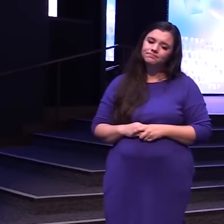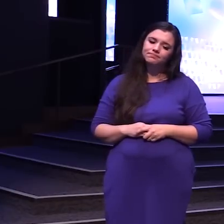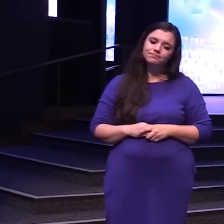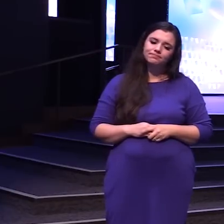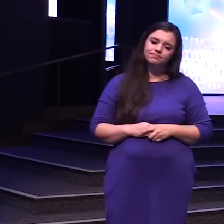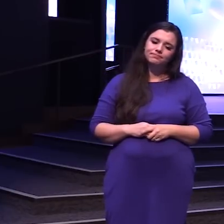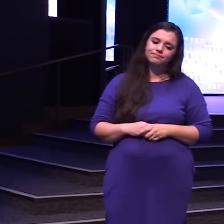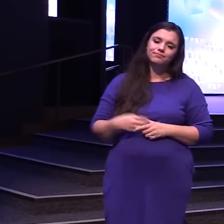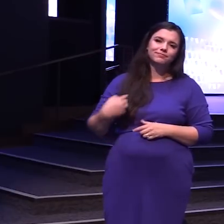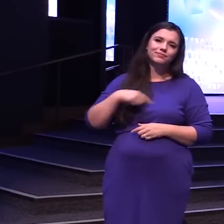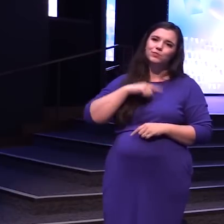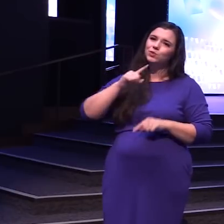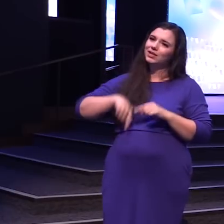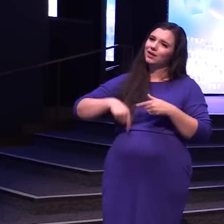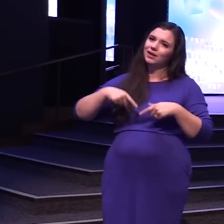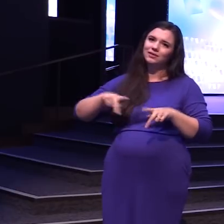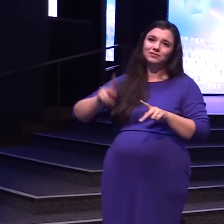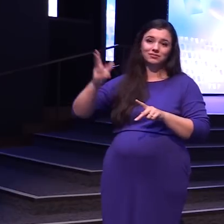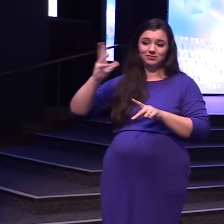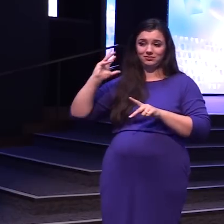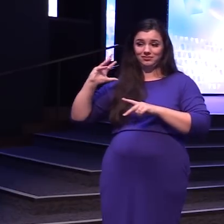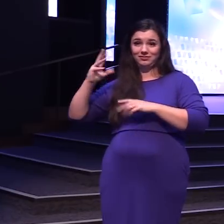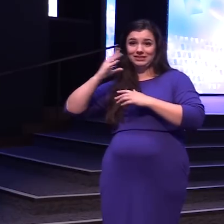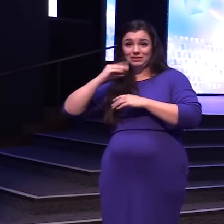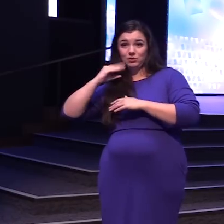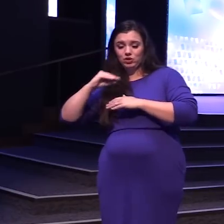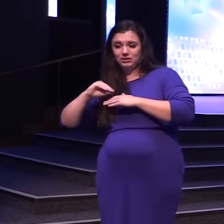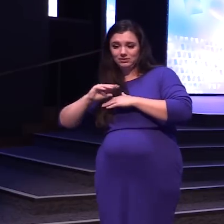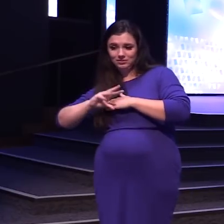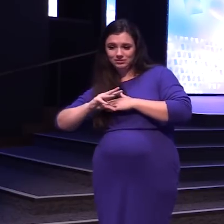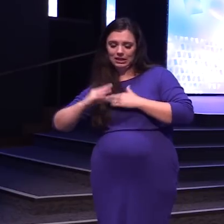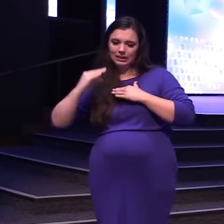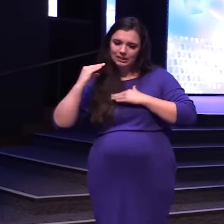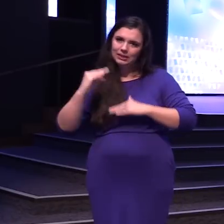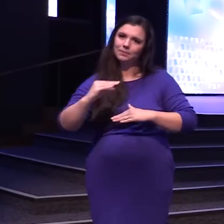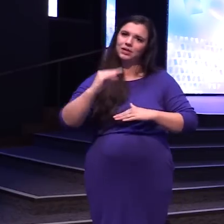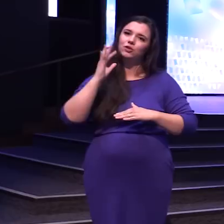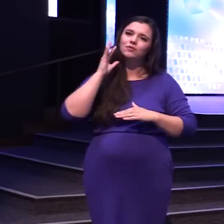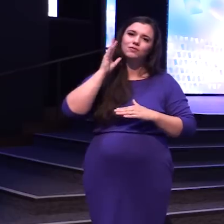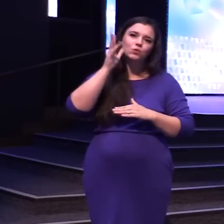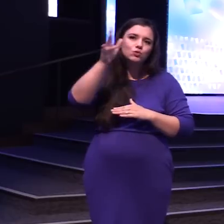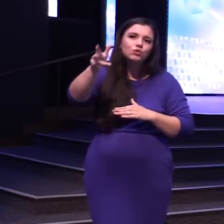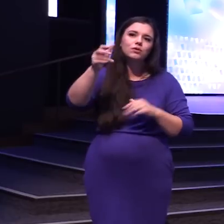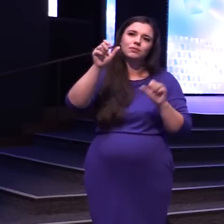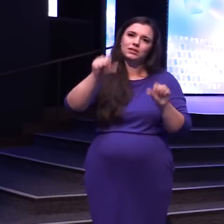We cannot let Past experiences Limit Our future potential